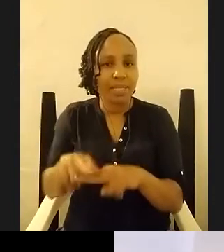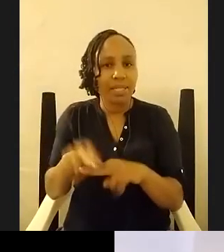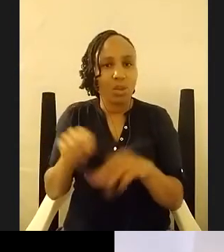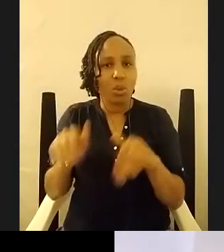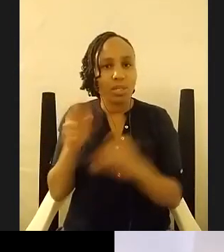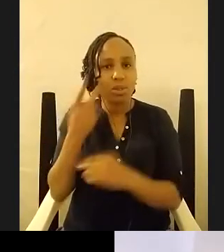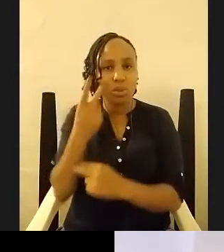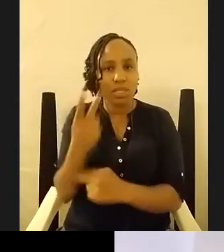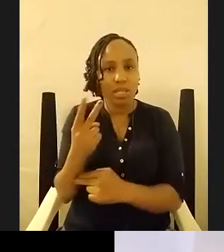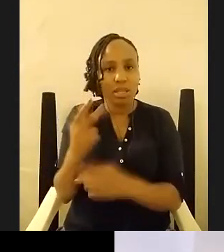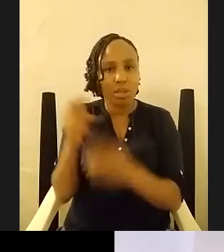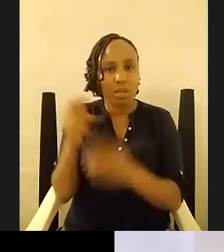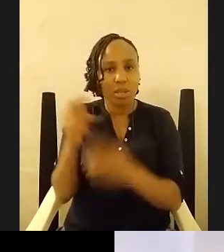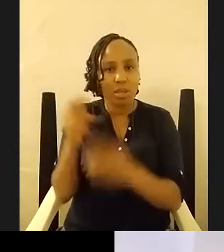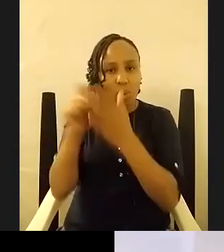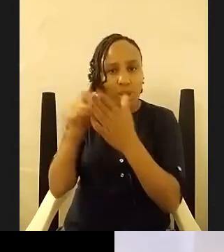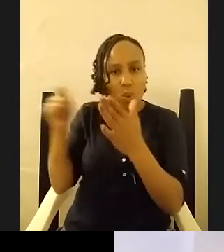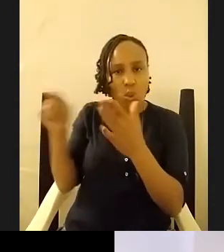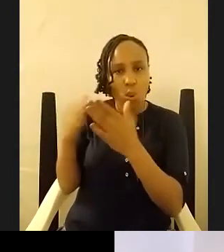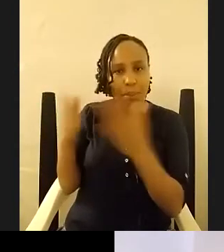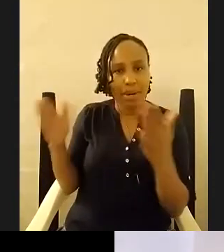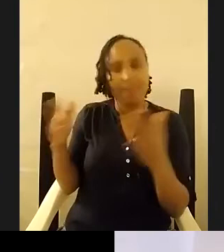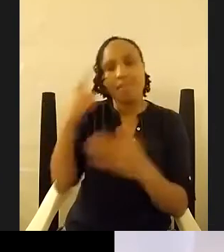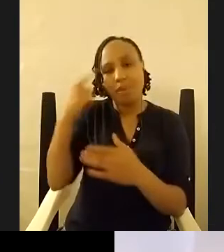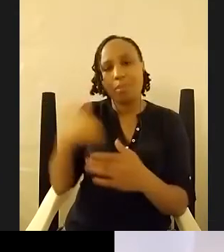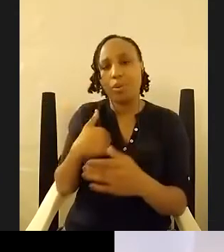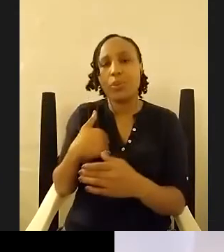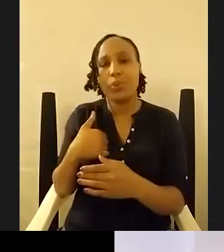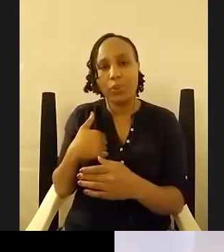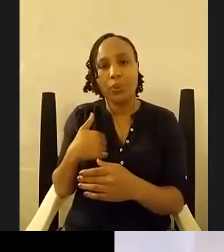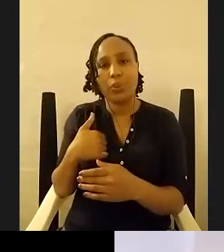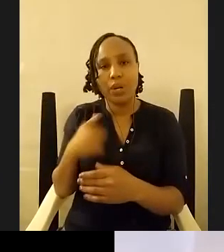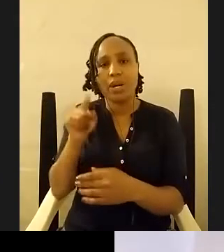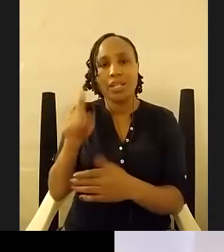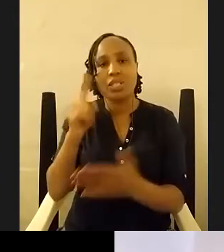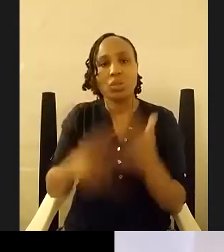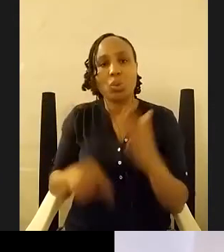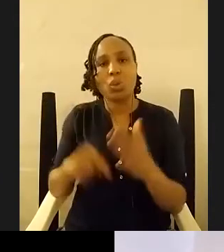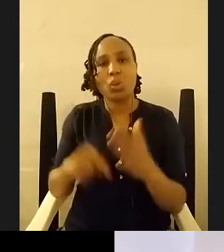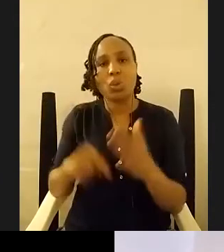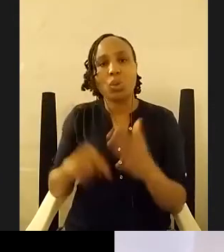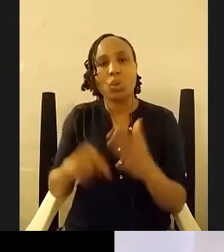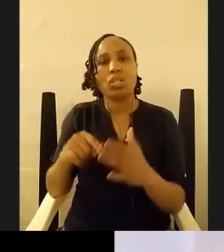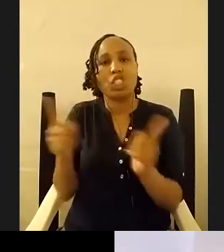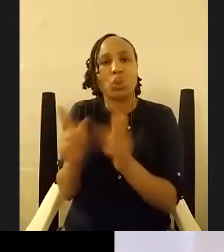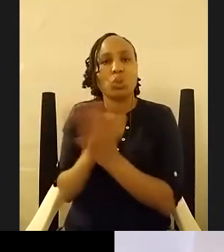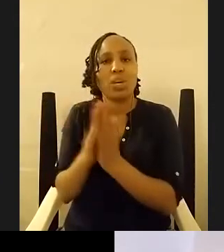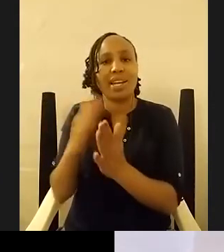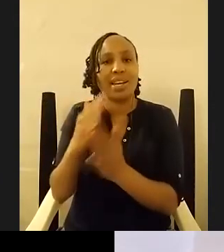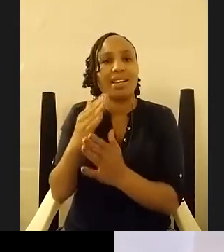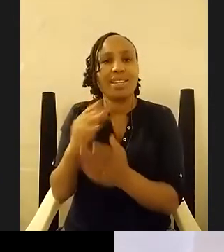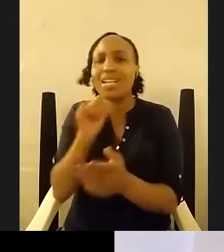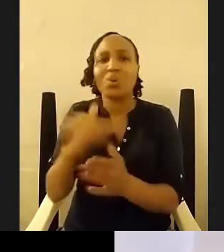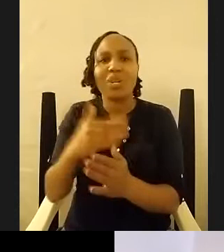that was for me i was like this is this is what a show story does it doesn't end you always have this feeling of like it's continuing